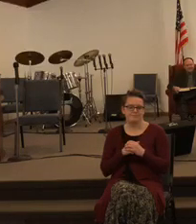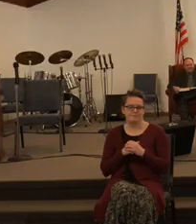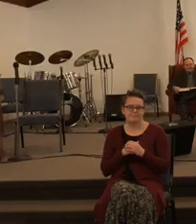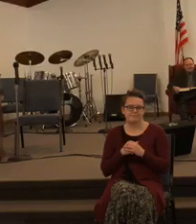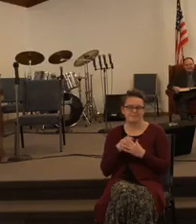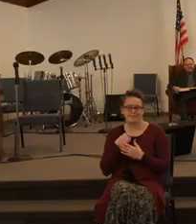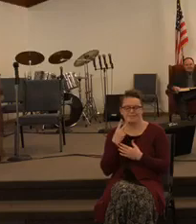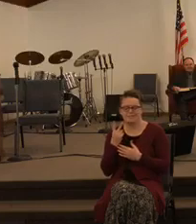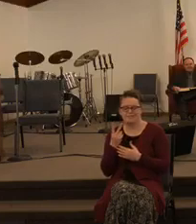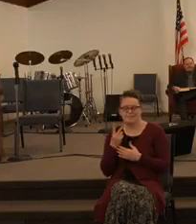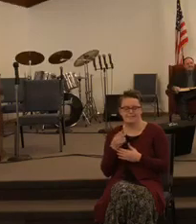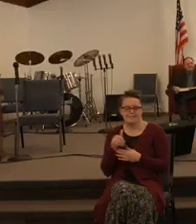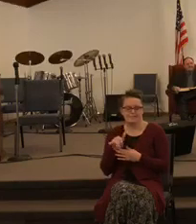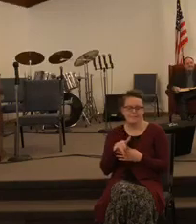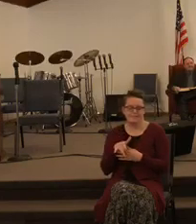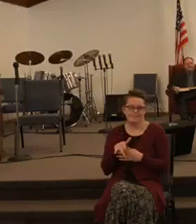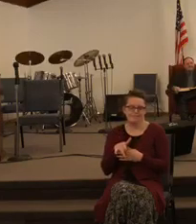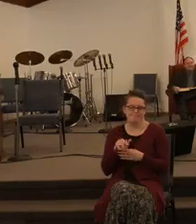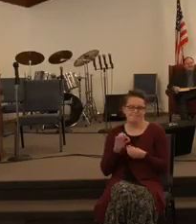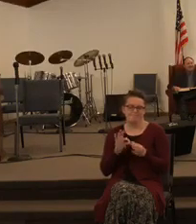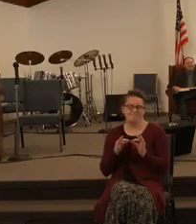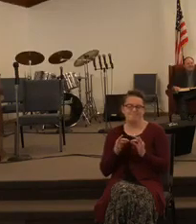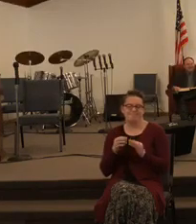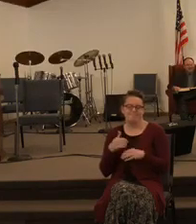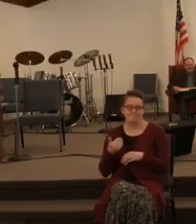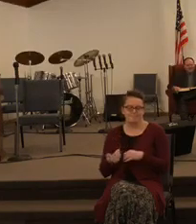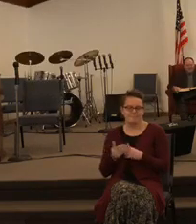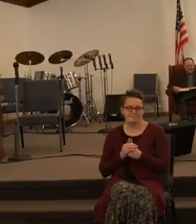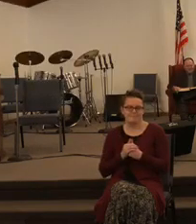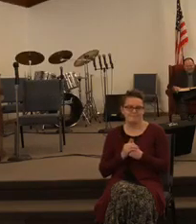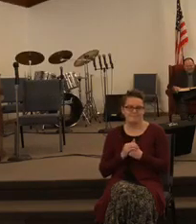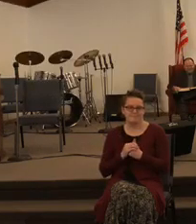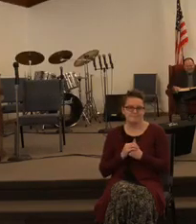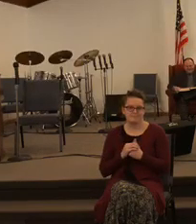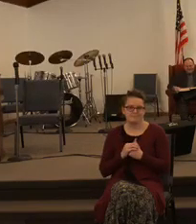I'll see if this fits me or suits me